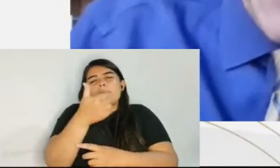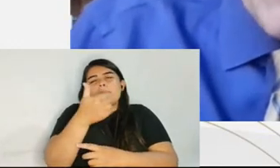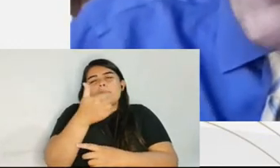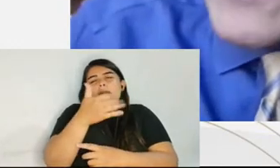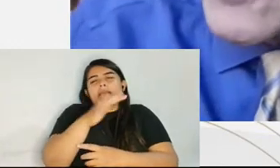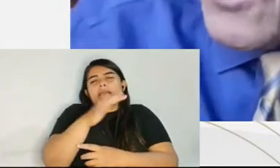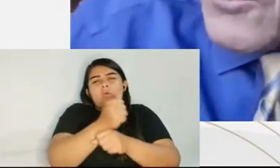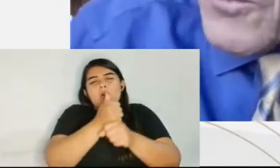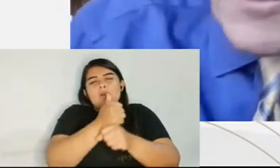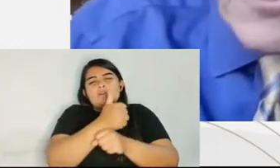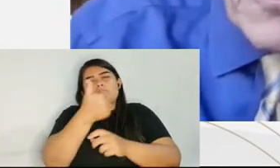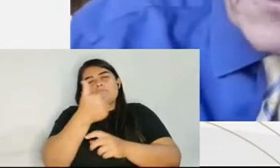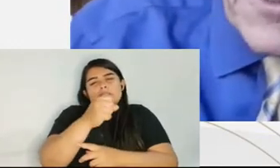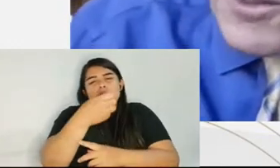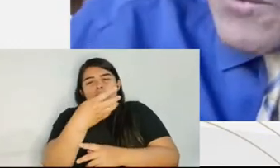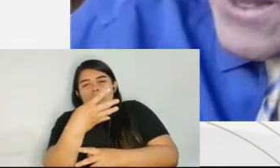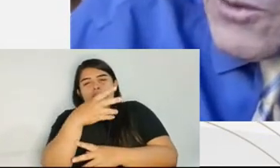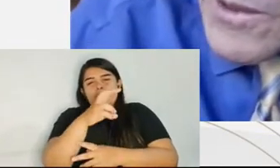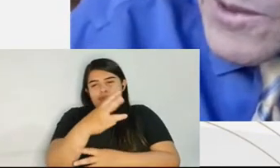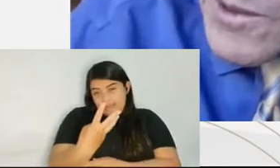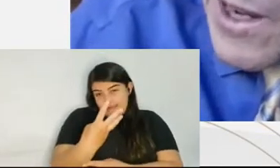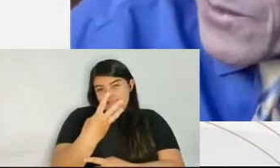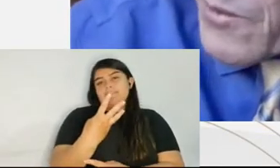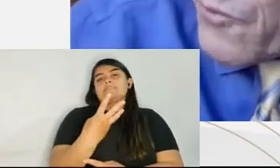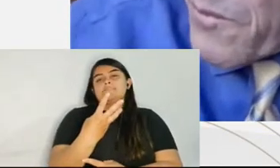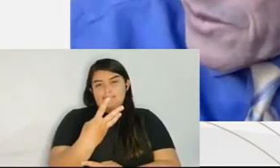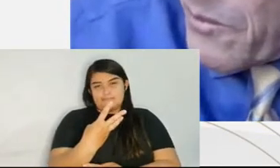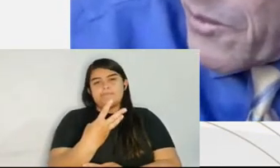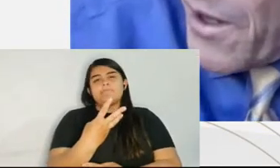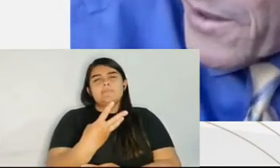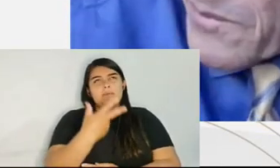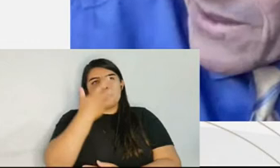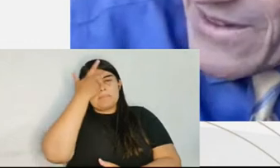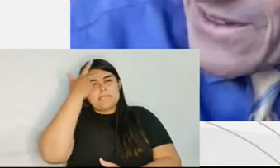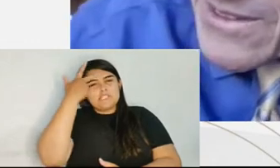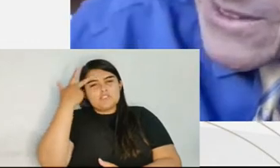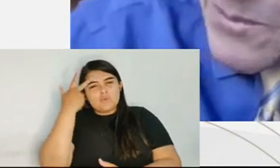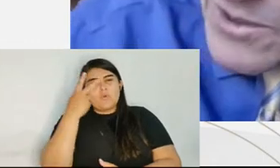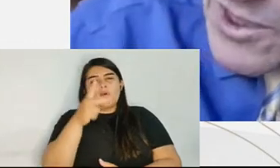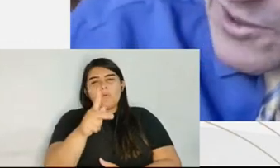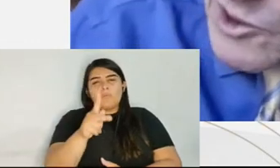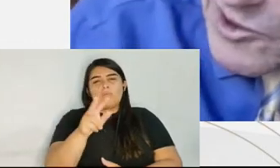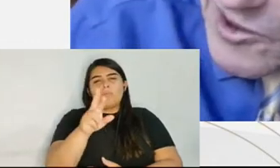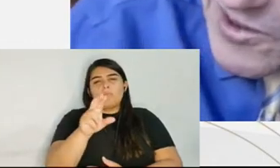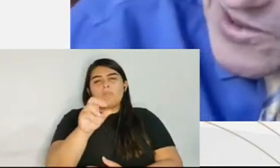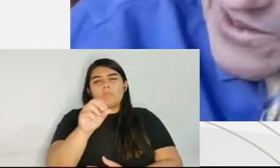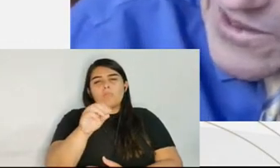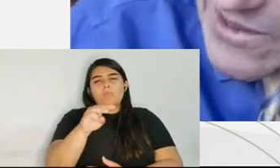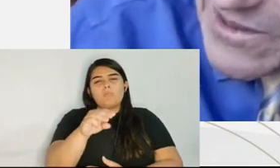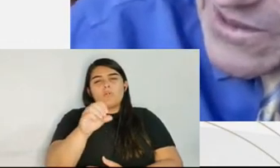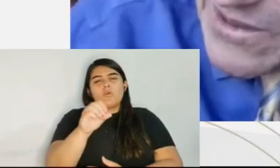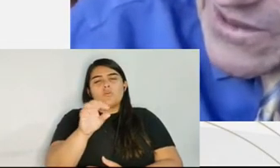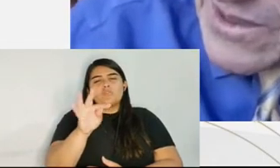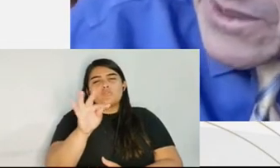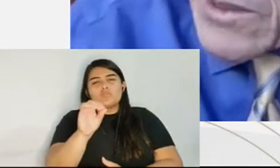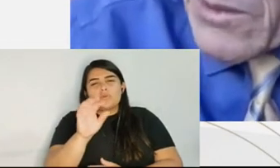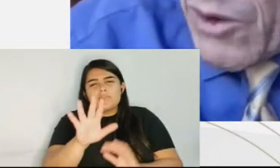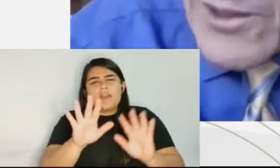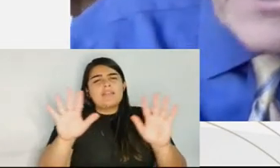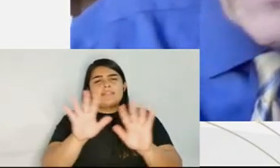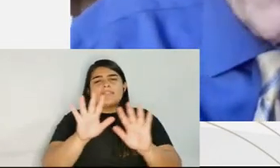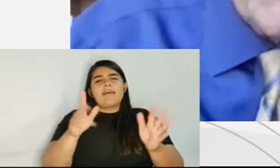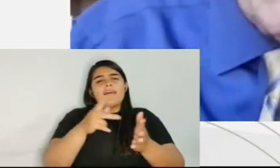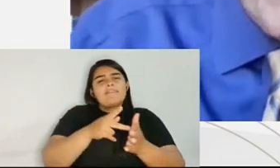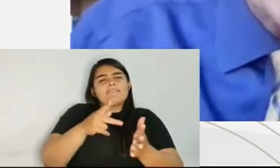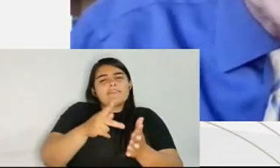And the prosecutor in this jurisdiction, a man who has signed the form at the bottom, his name is Huntington, is